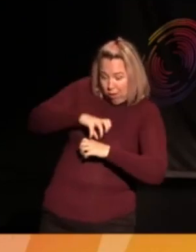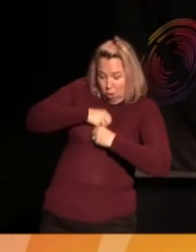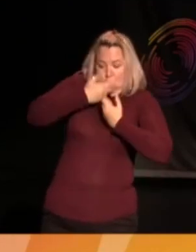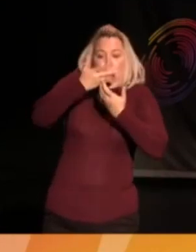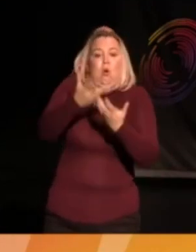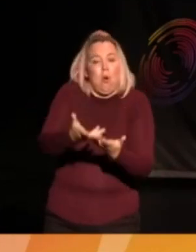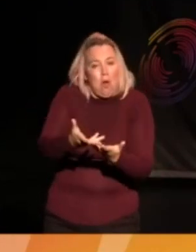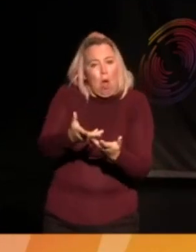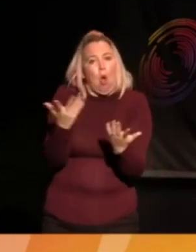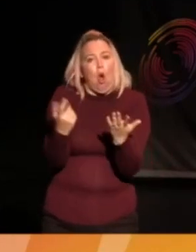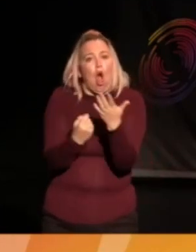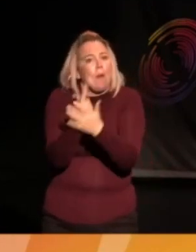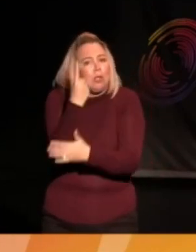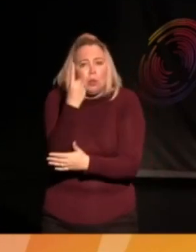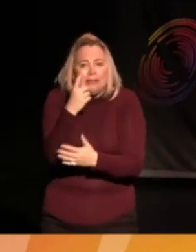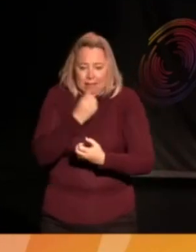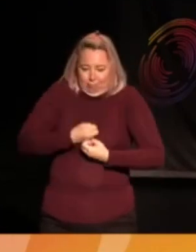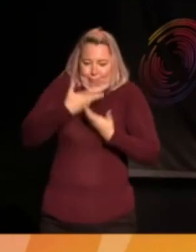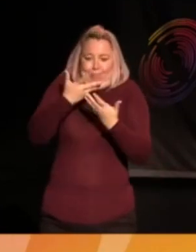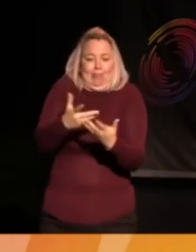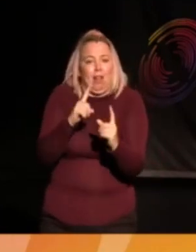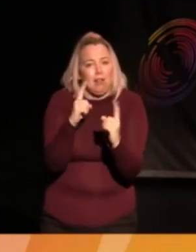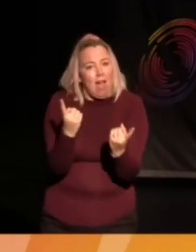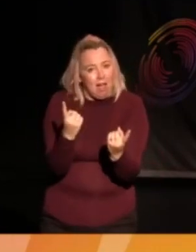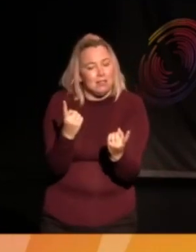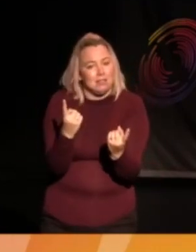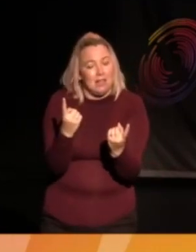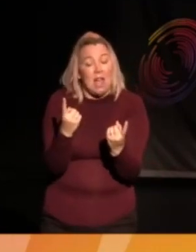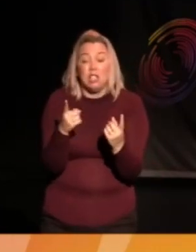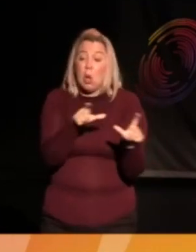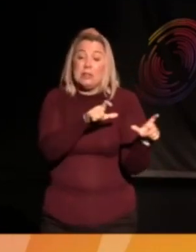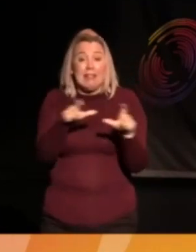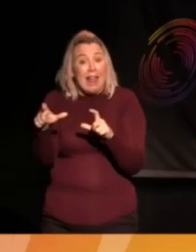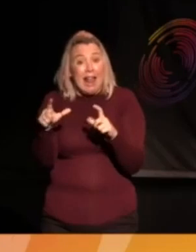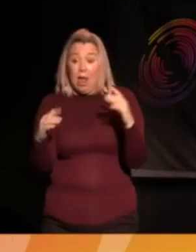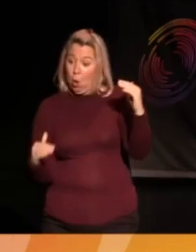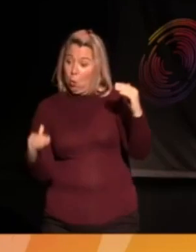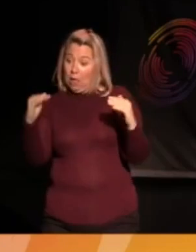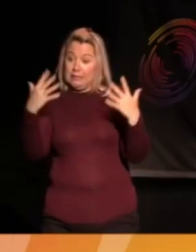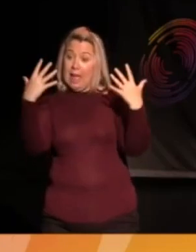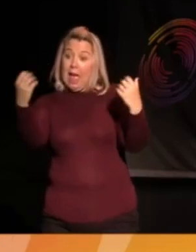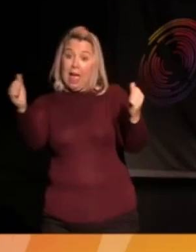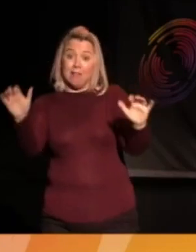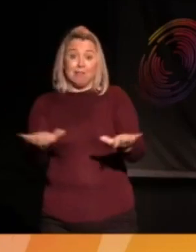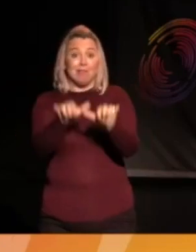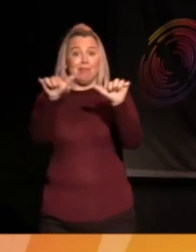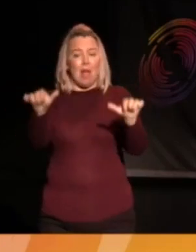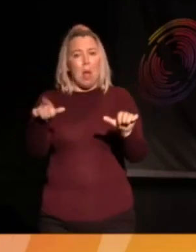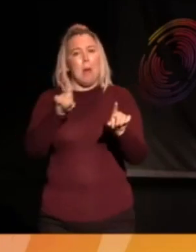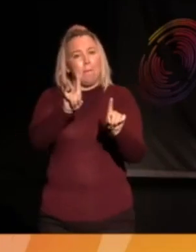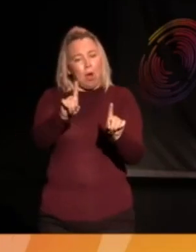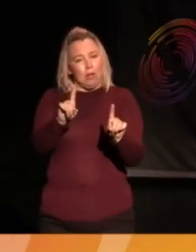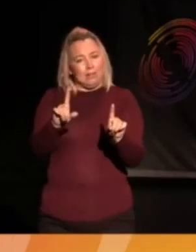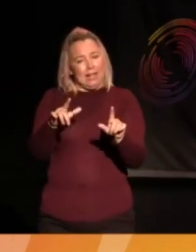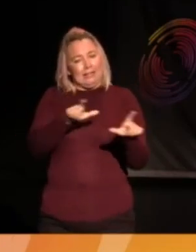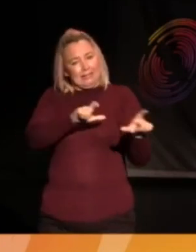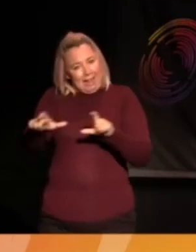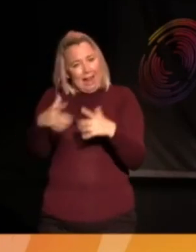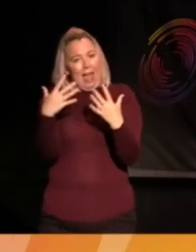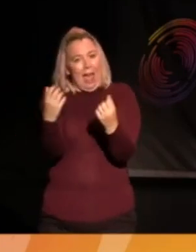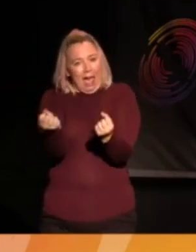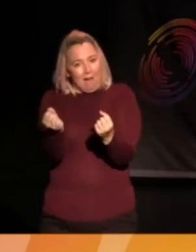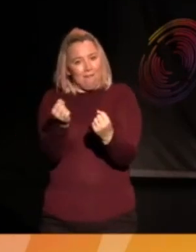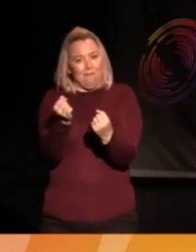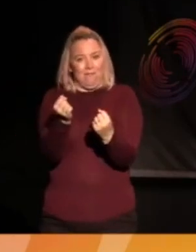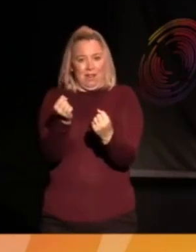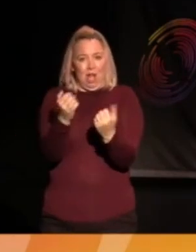to the opportunities to do that and I think even in a world where there isn't inequalities, there's still that aspect of bringing people together and helping people and I think that's just something,